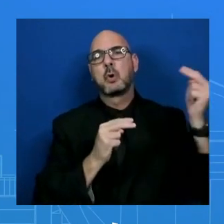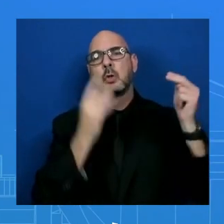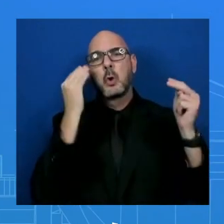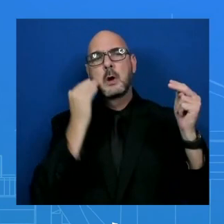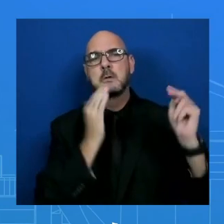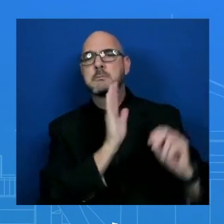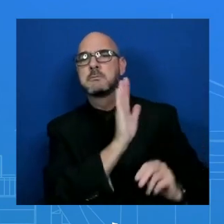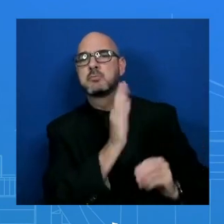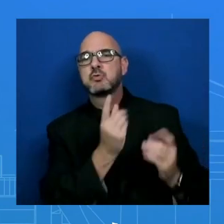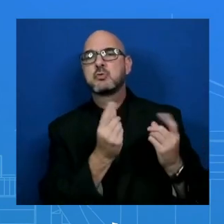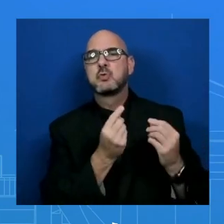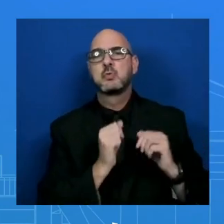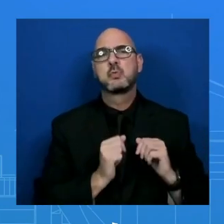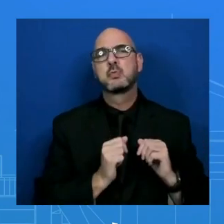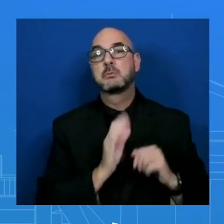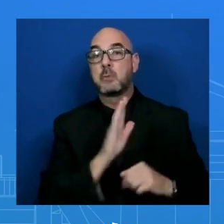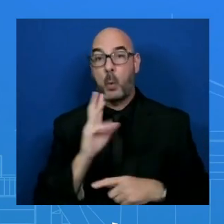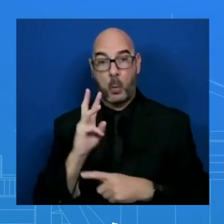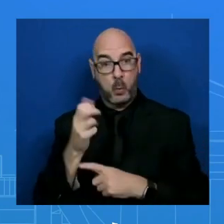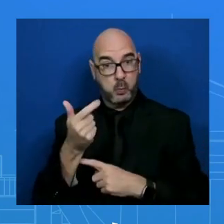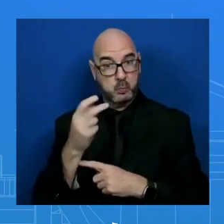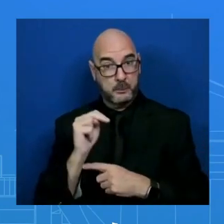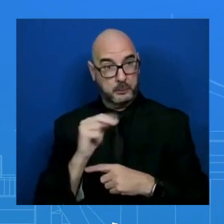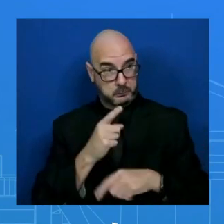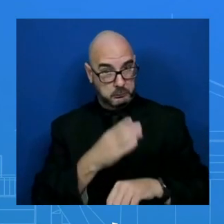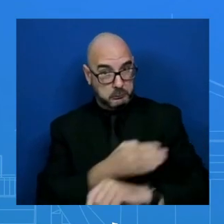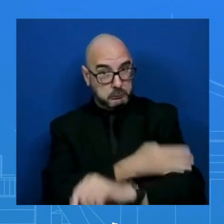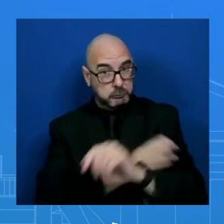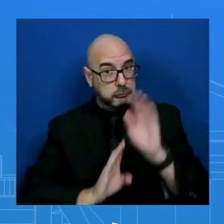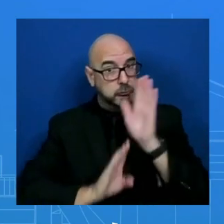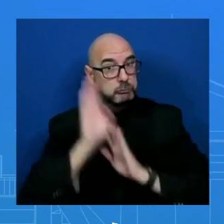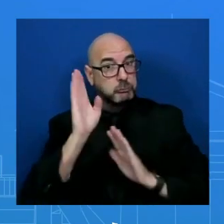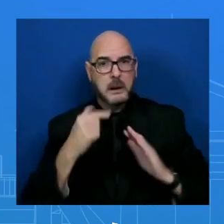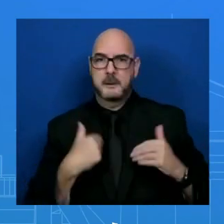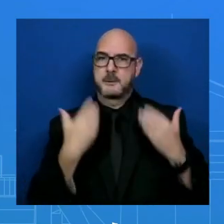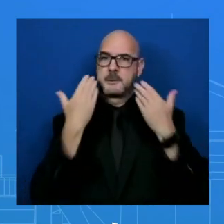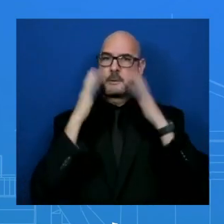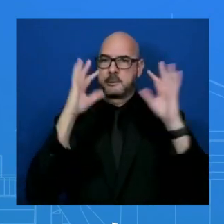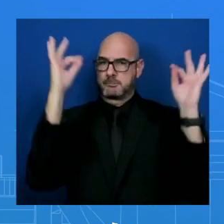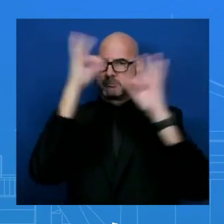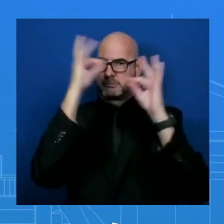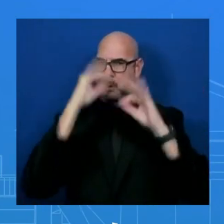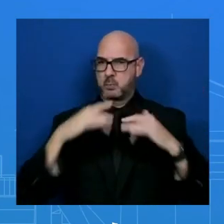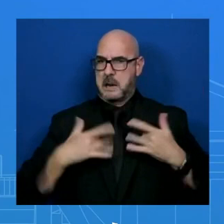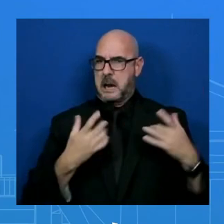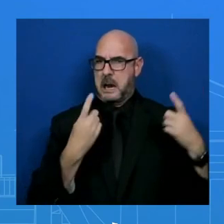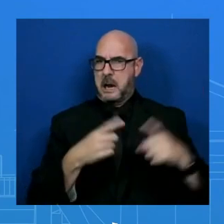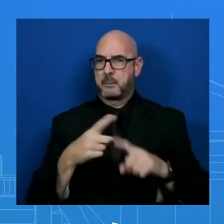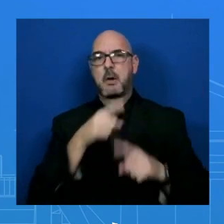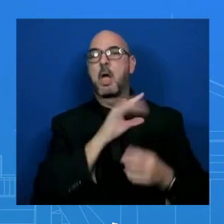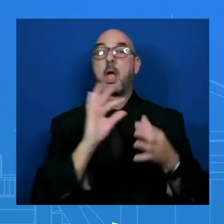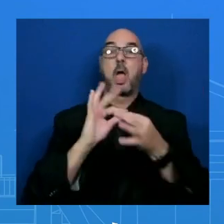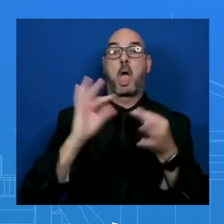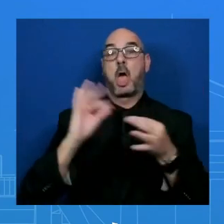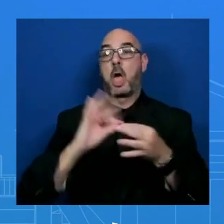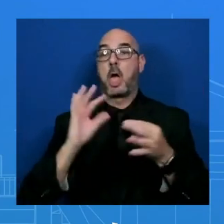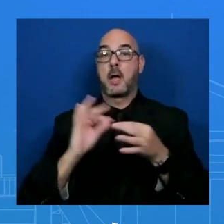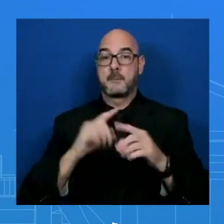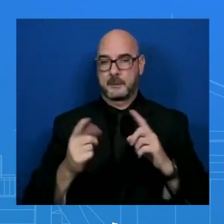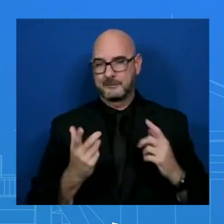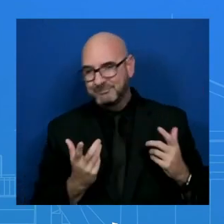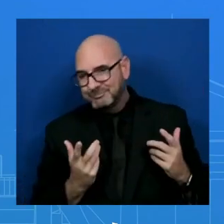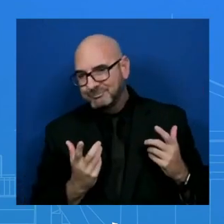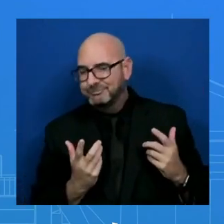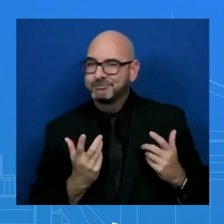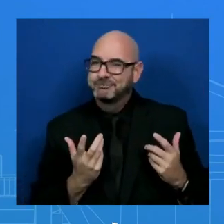have a specific comment on their most recent characterization. They're prone to making a lot of statements of a lot of different flavors. We're just studying each of their